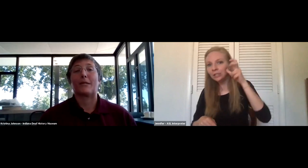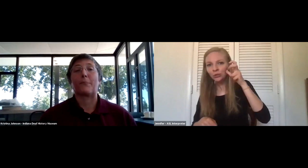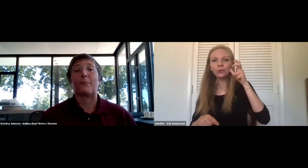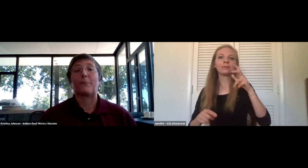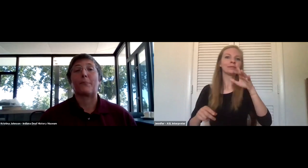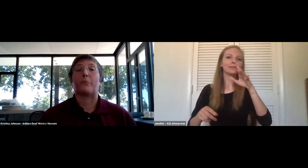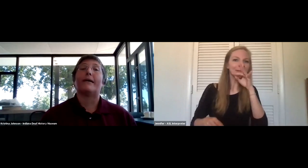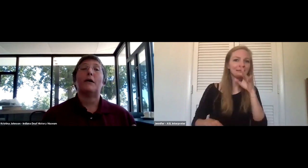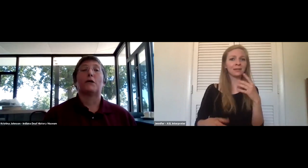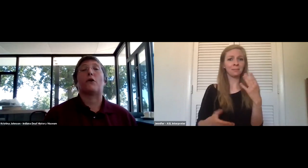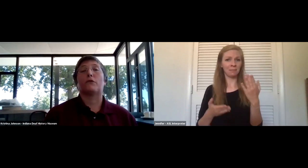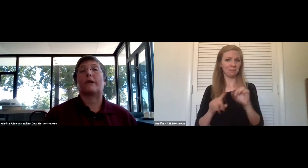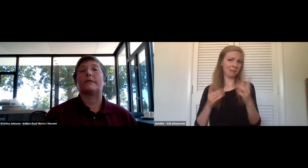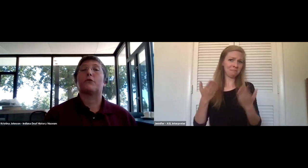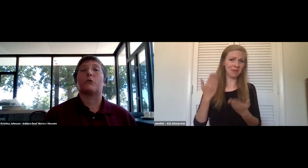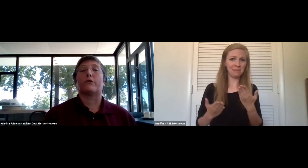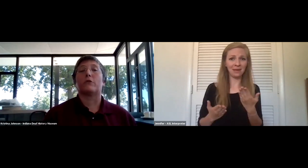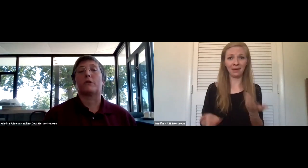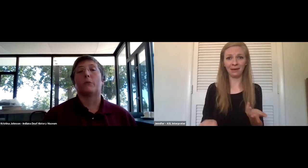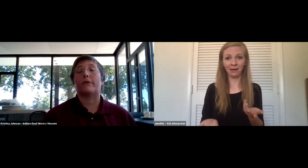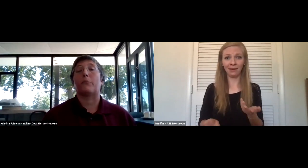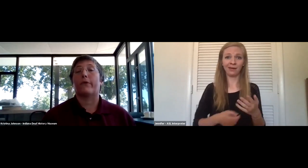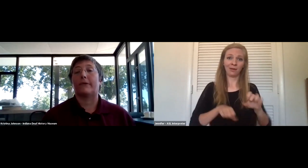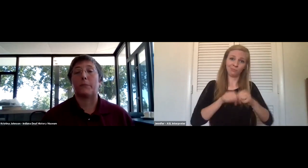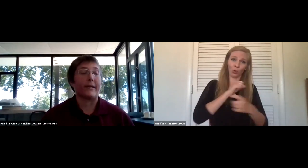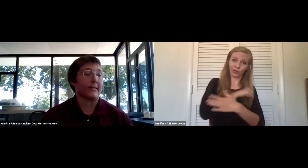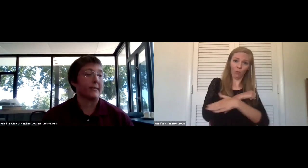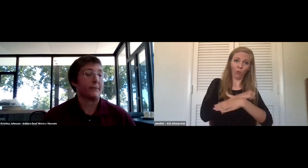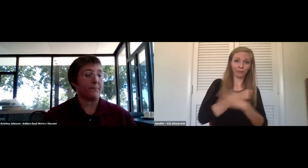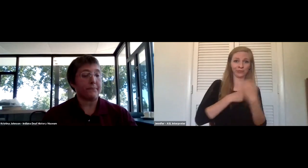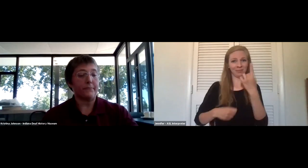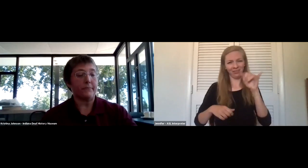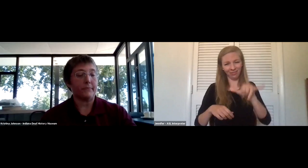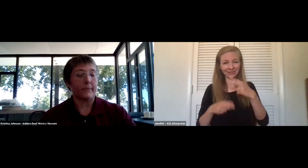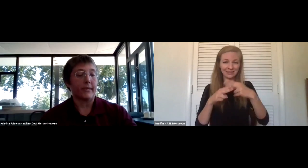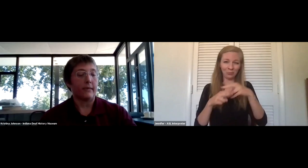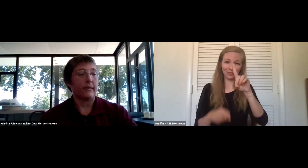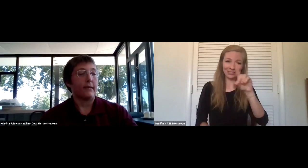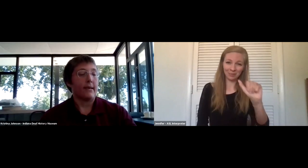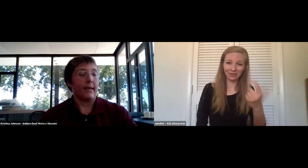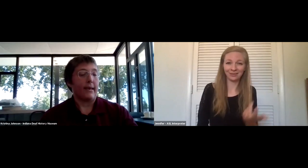ankle. Something as simple as that. There's all those kinds of situations too with temporary disabilities.